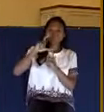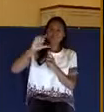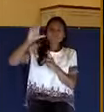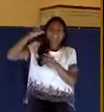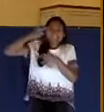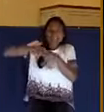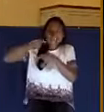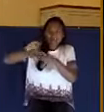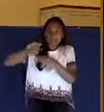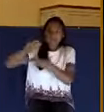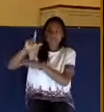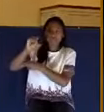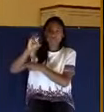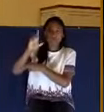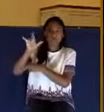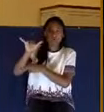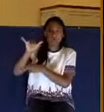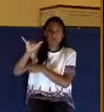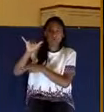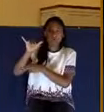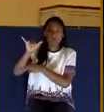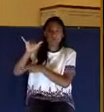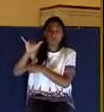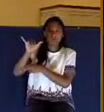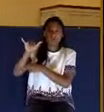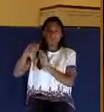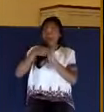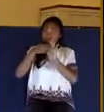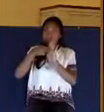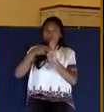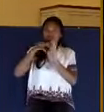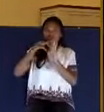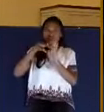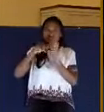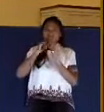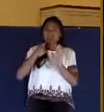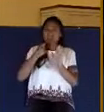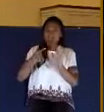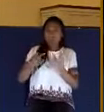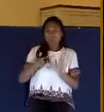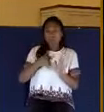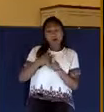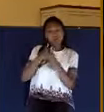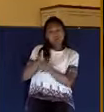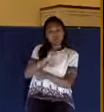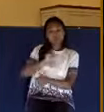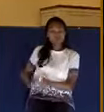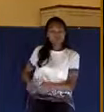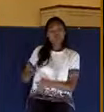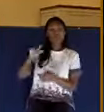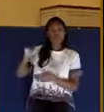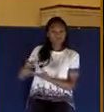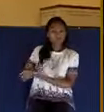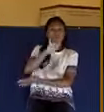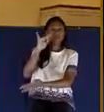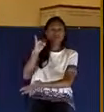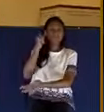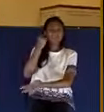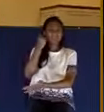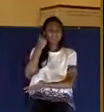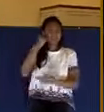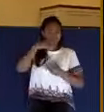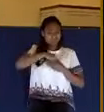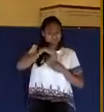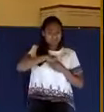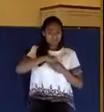is glory. In other words, don't you dare say that you're a follower of the Lord of glory if you show prejudice in your